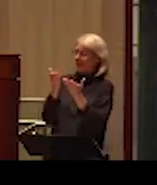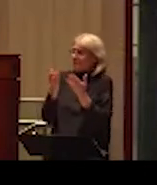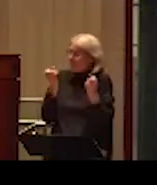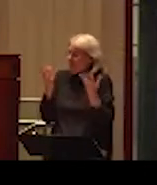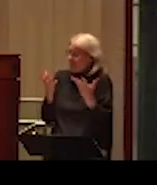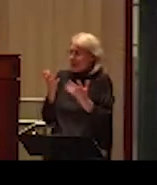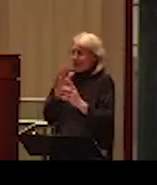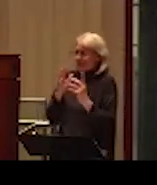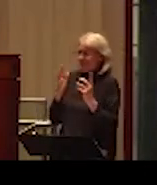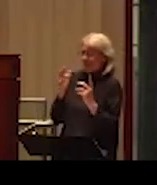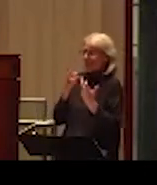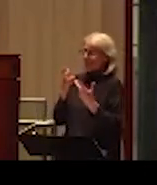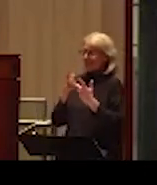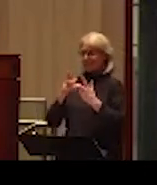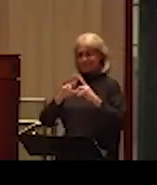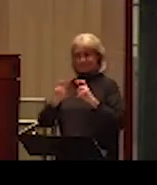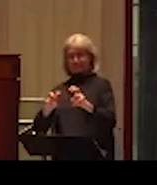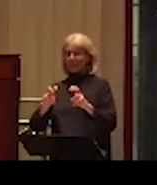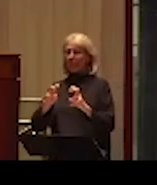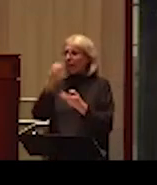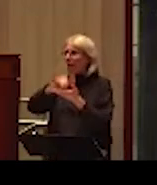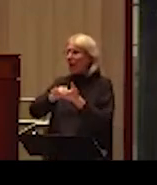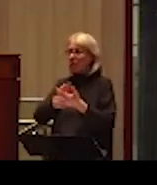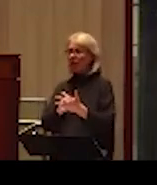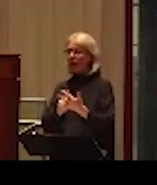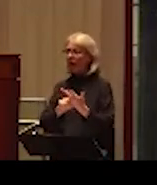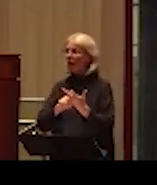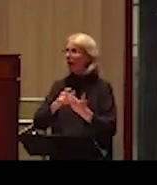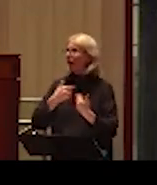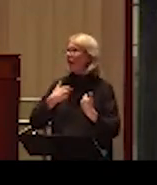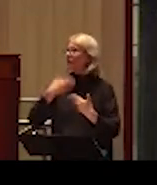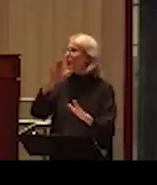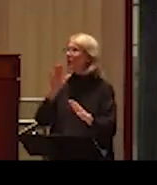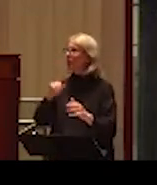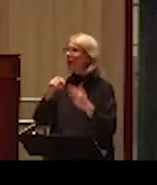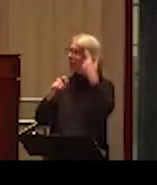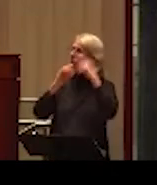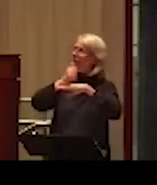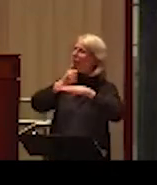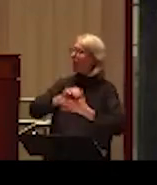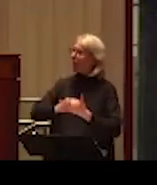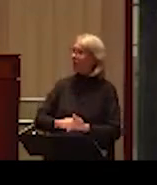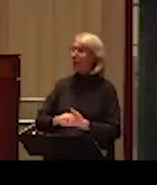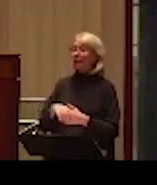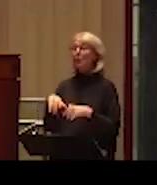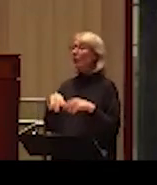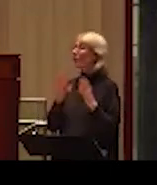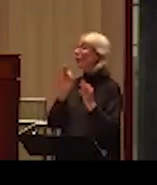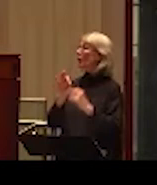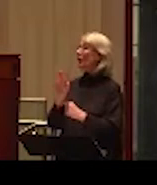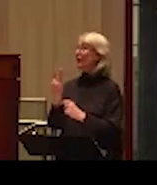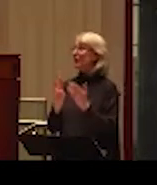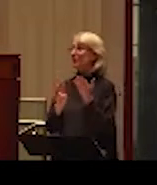about male victims and brought attention to some areas that we were not aware of. In terms of the perfect victim, Johnny Depp is